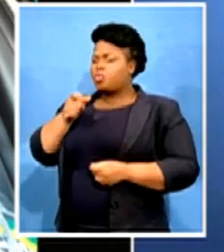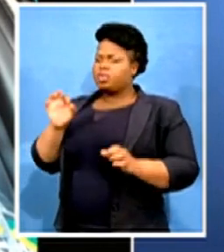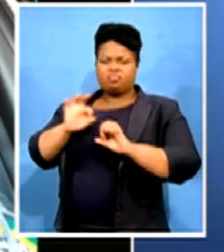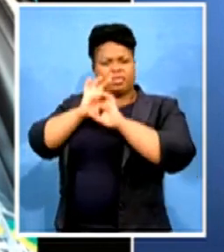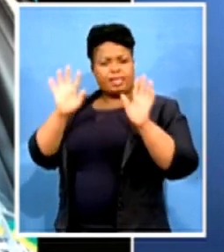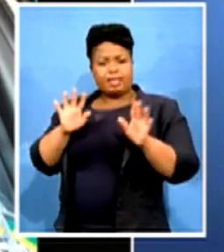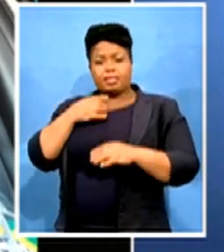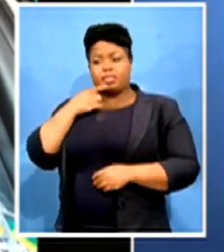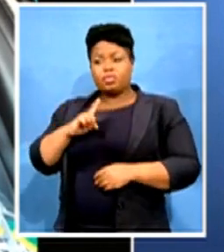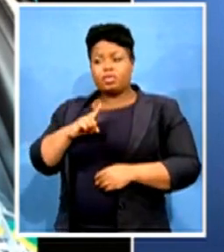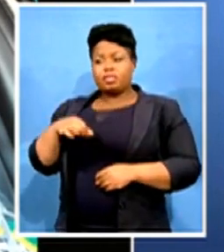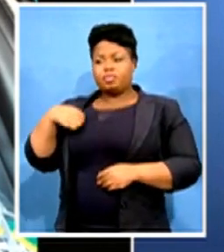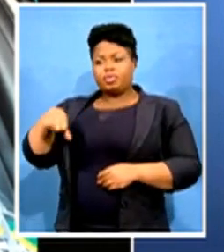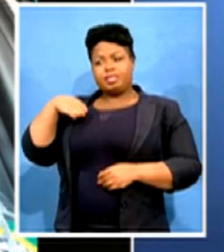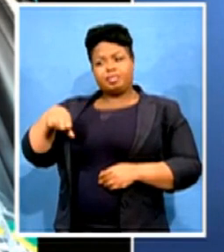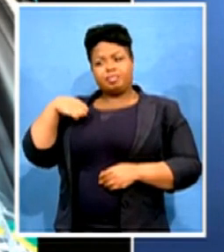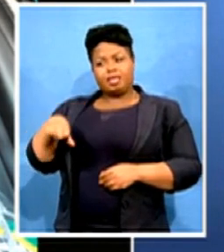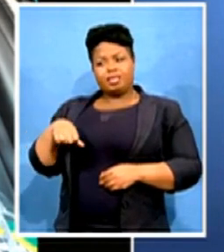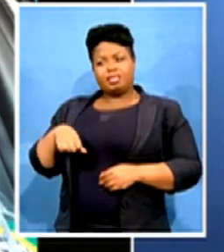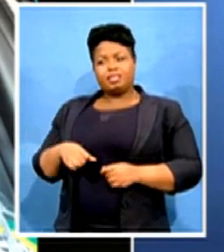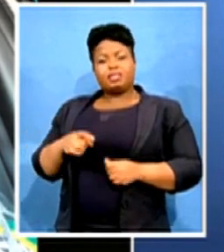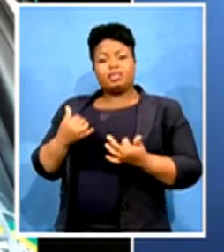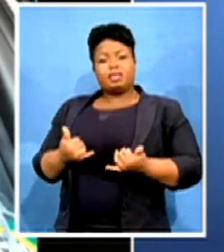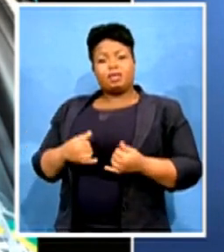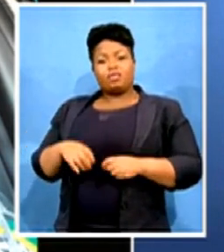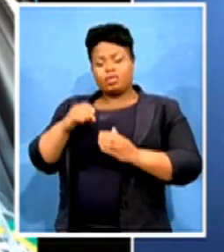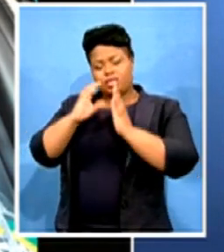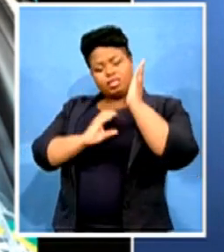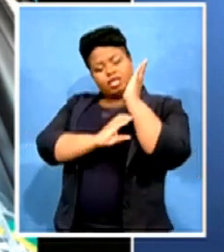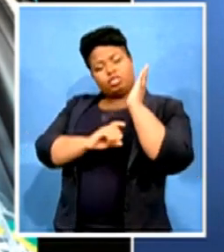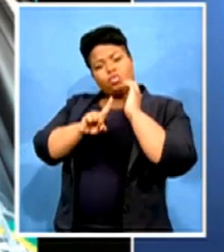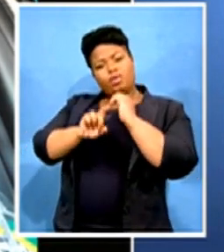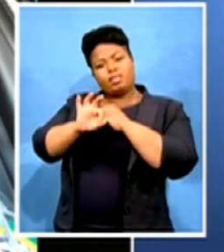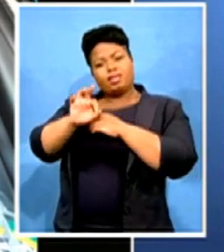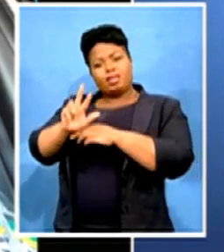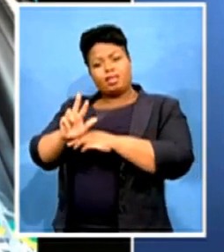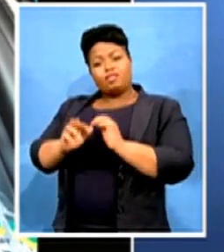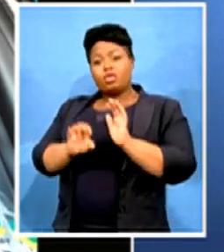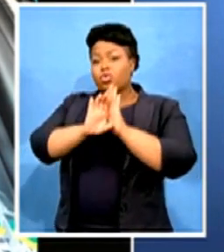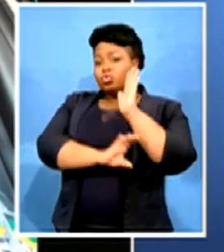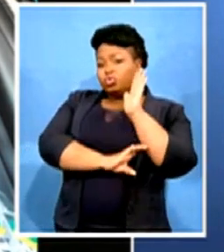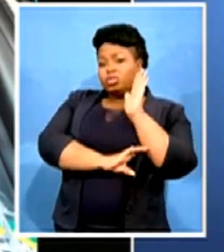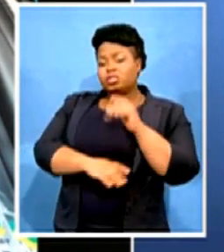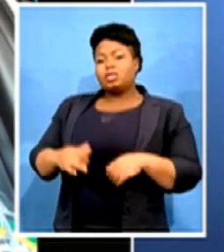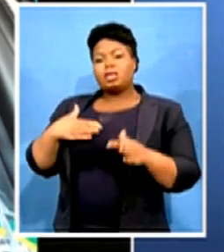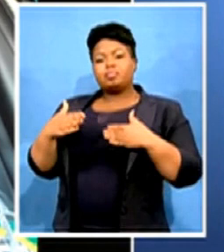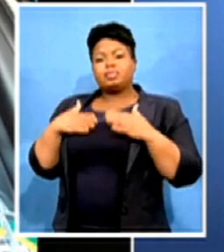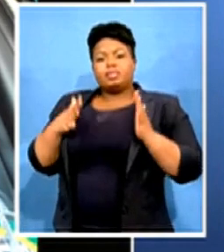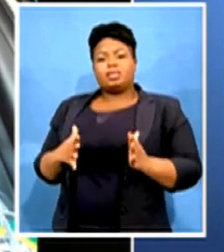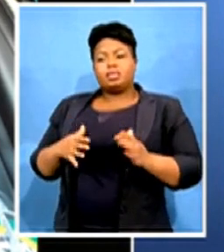put under 139 section of the constitution where administrators were in charge, Yomahikeng and